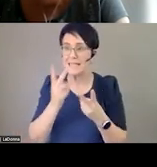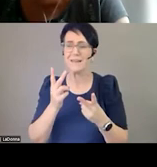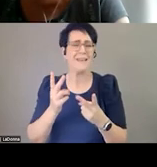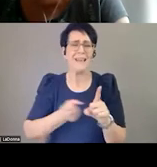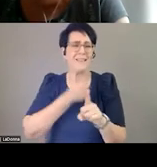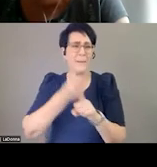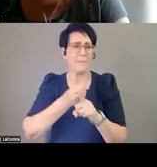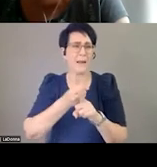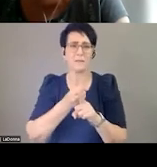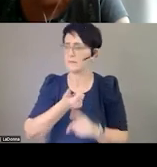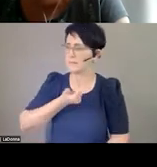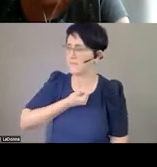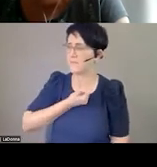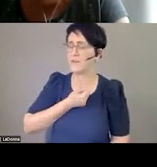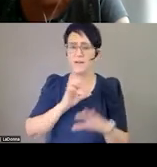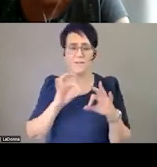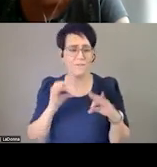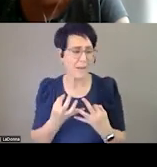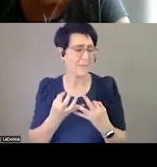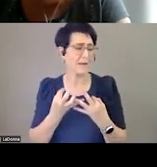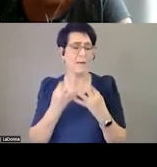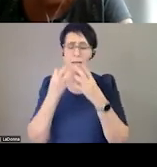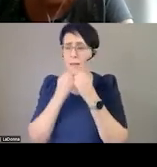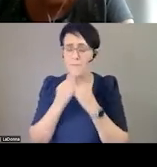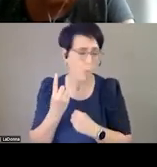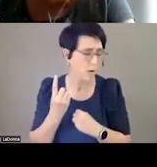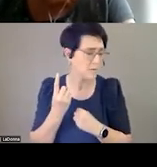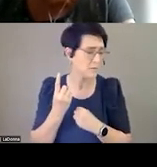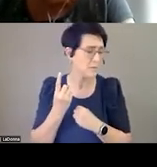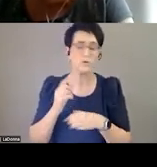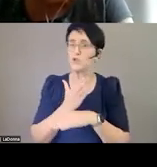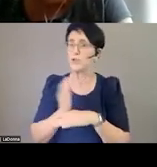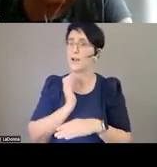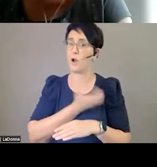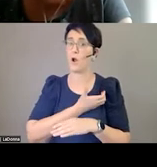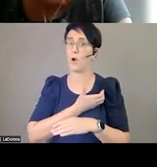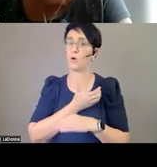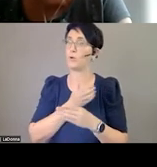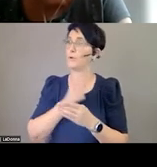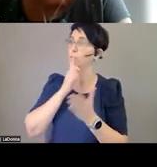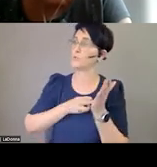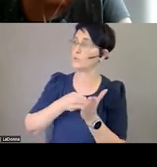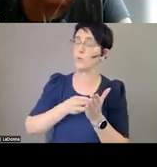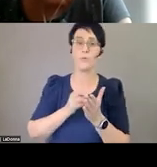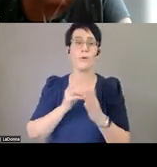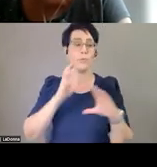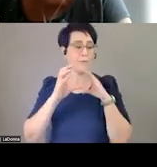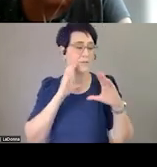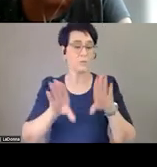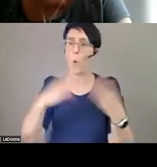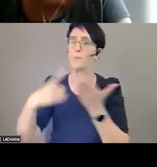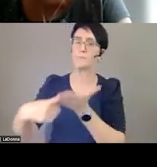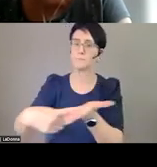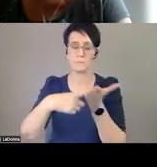and it is time to have those conversations and share our truth. So, again, I'm excited because of our